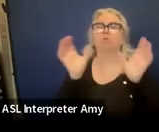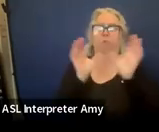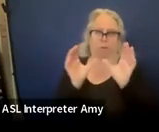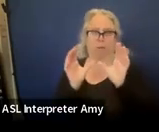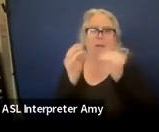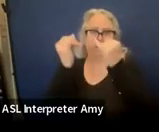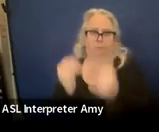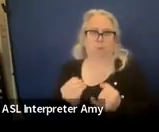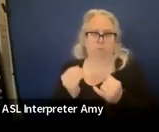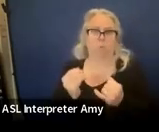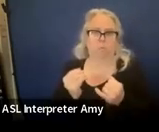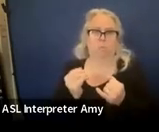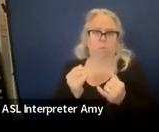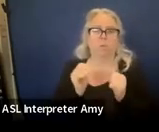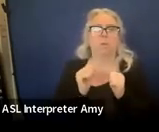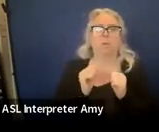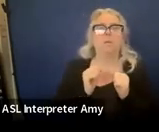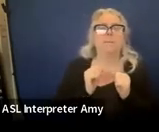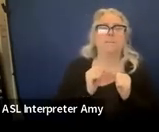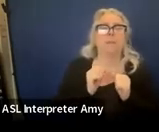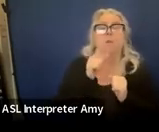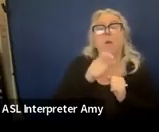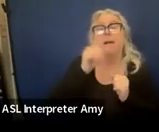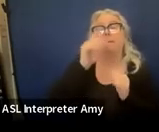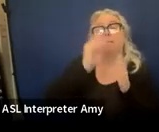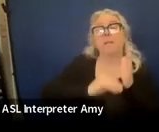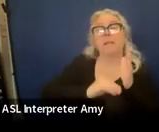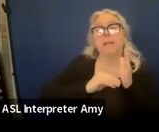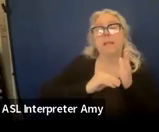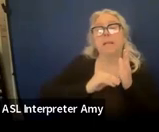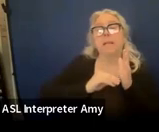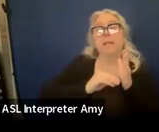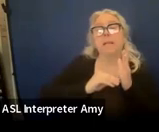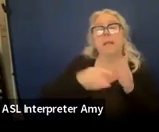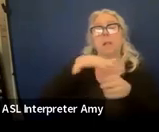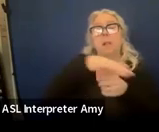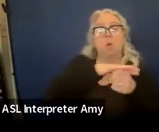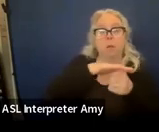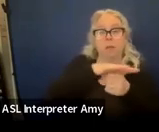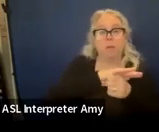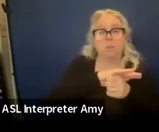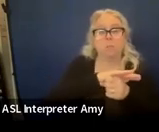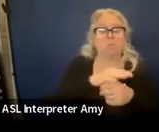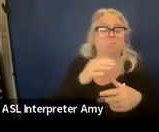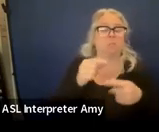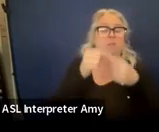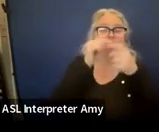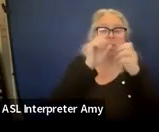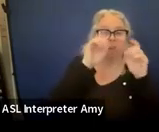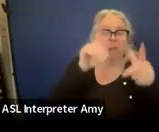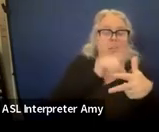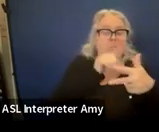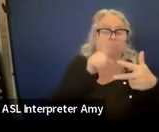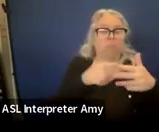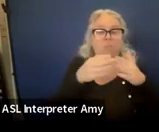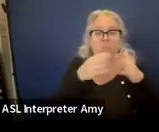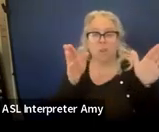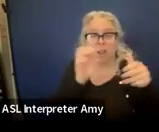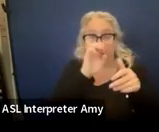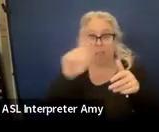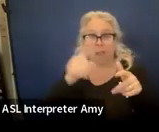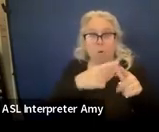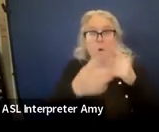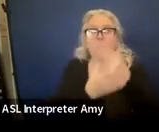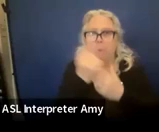Then you also have to fill in that location. Typically, it's special ed, gen ed, or both if it's a combination. And then you have the